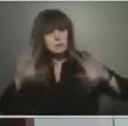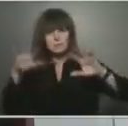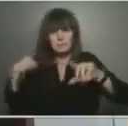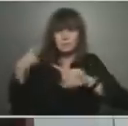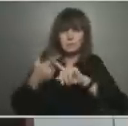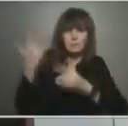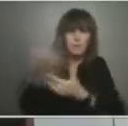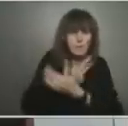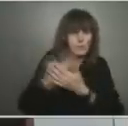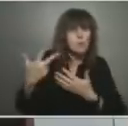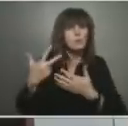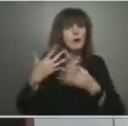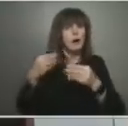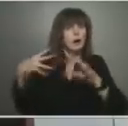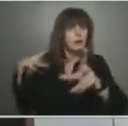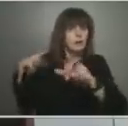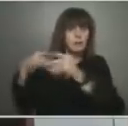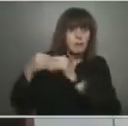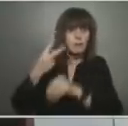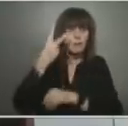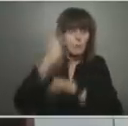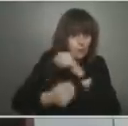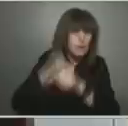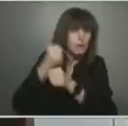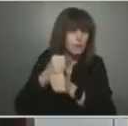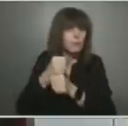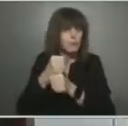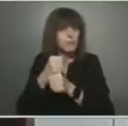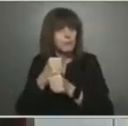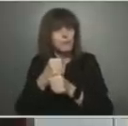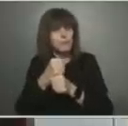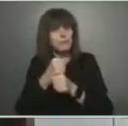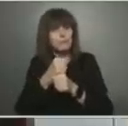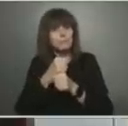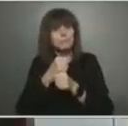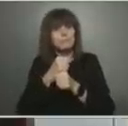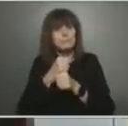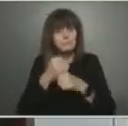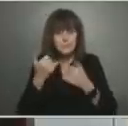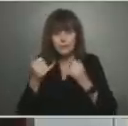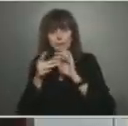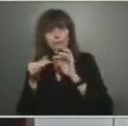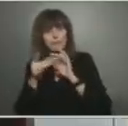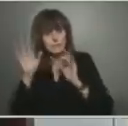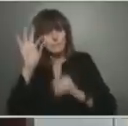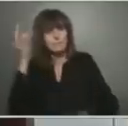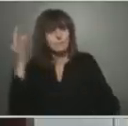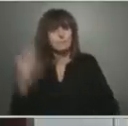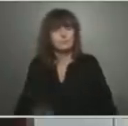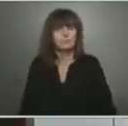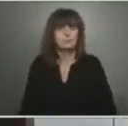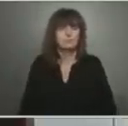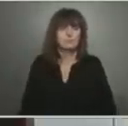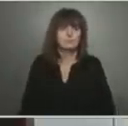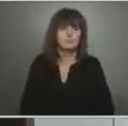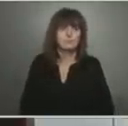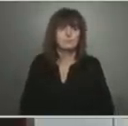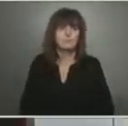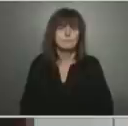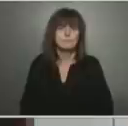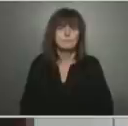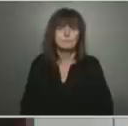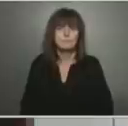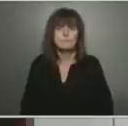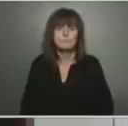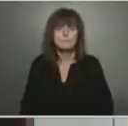Encore une fois, je remercie les Ontariens et les Ontariennes des sacrifices qu'ils ont faits, non seulement au cours des quelques dernières